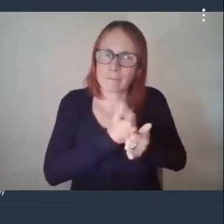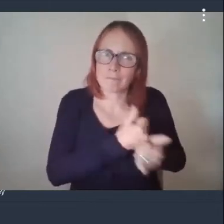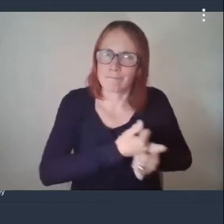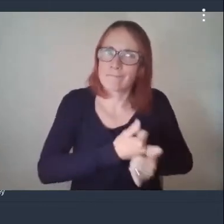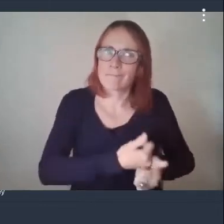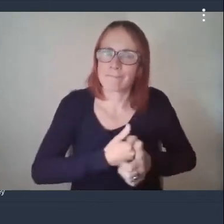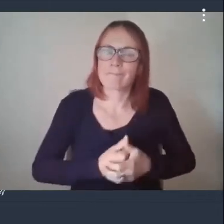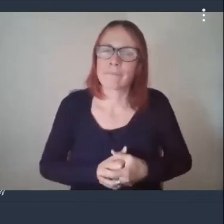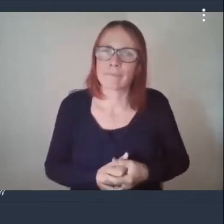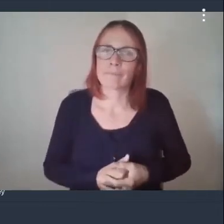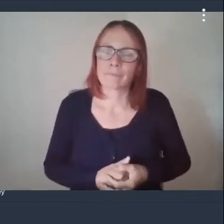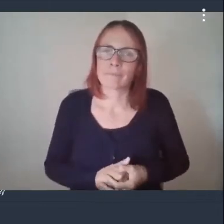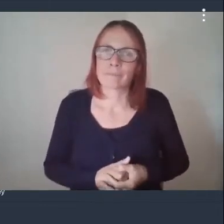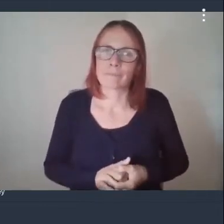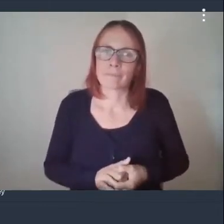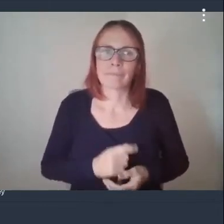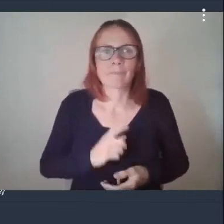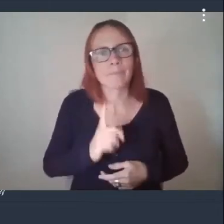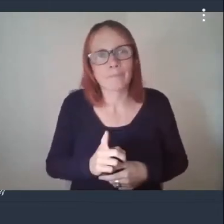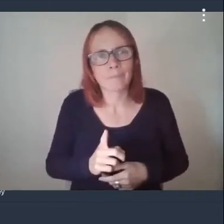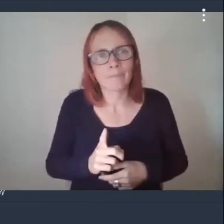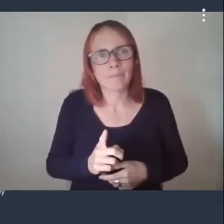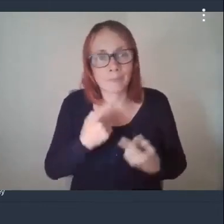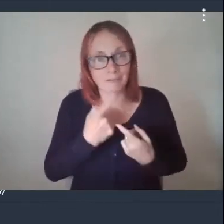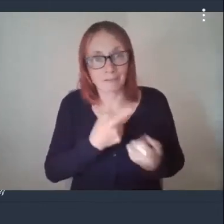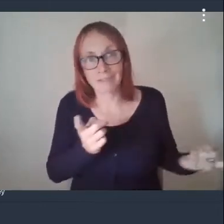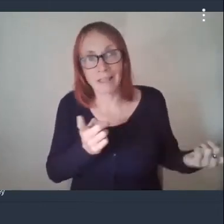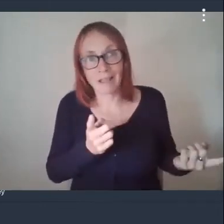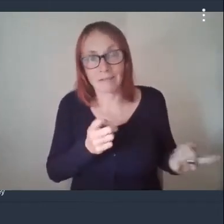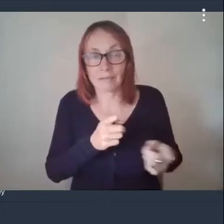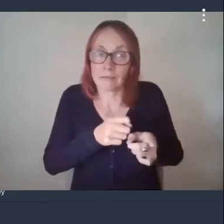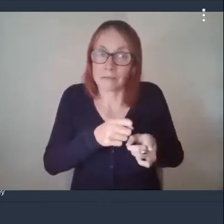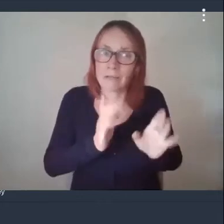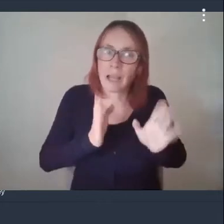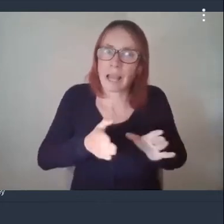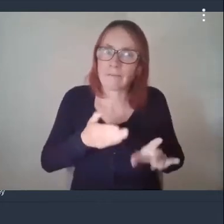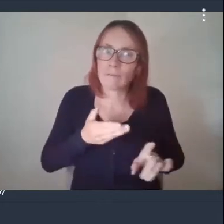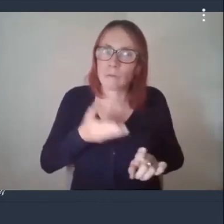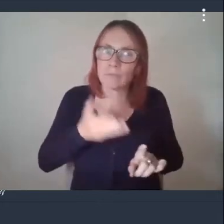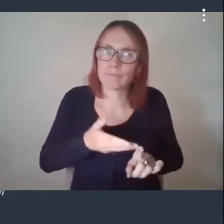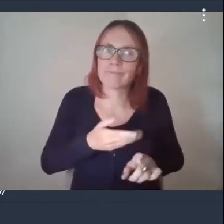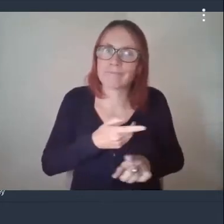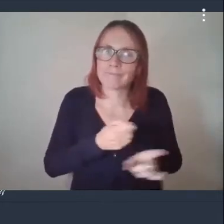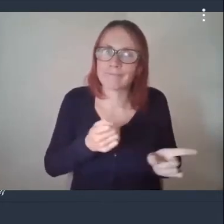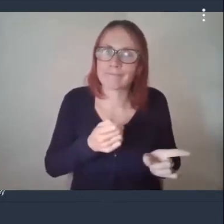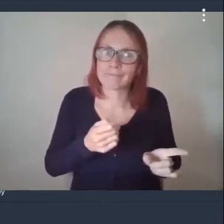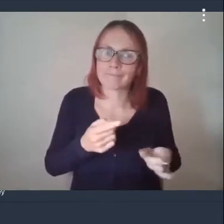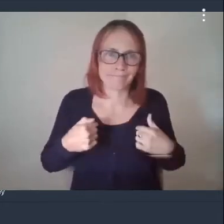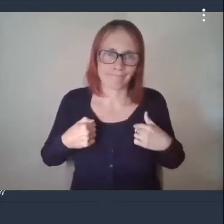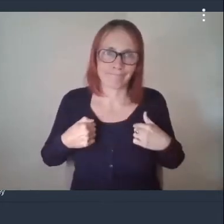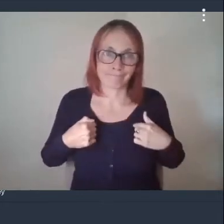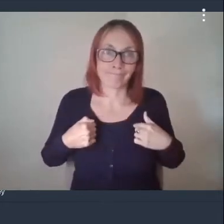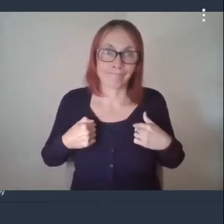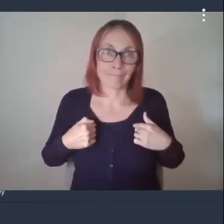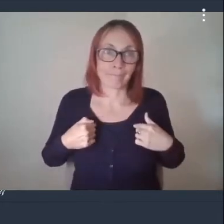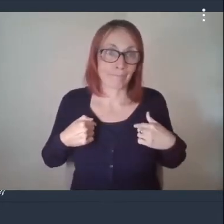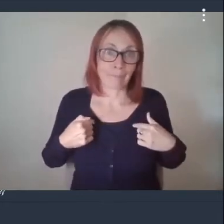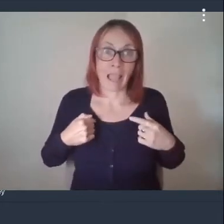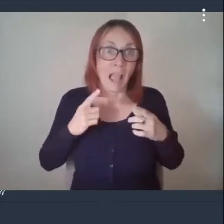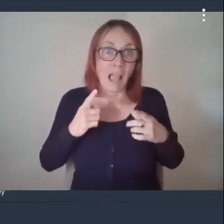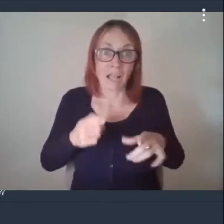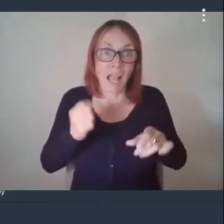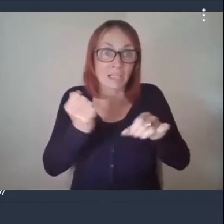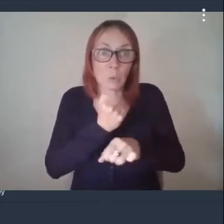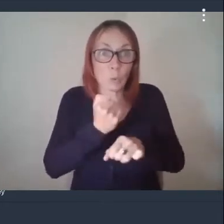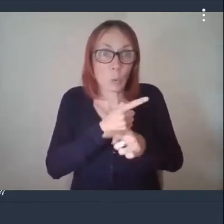um but equally what i've said to them is but you need to recognize is um i can do all of this if you're still going